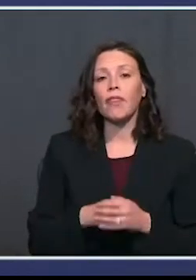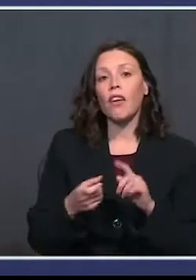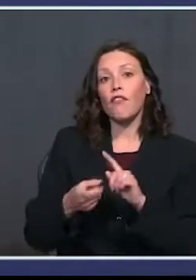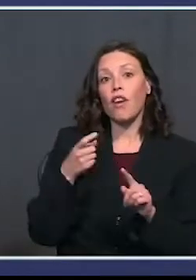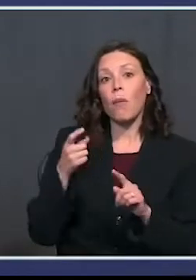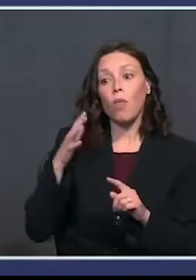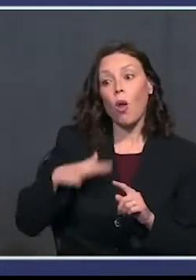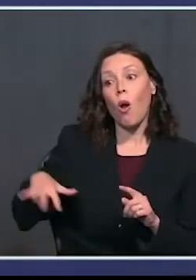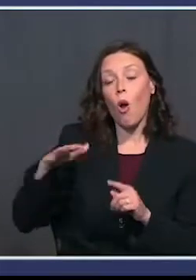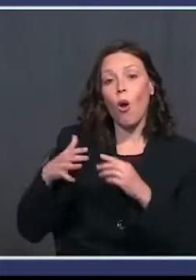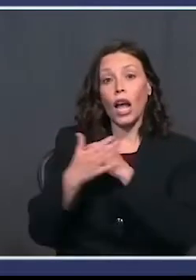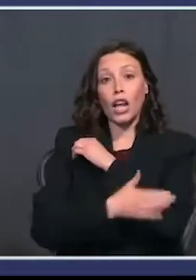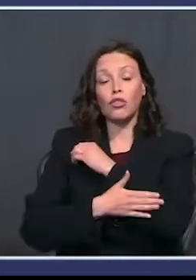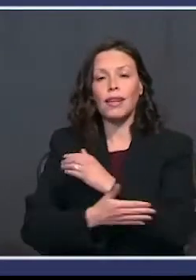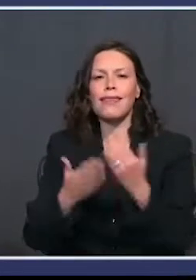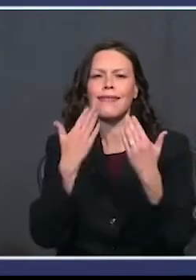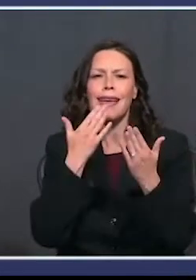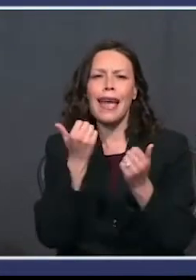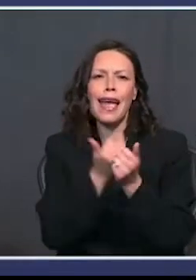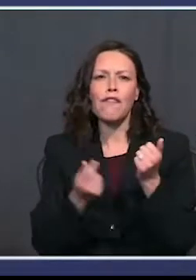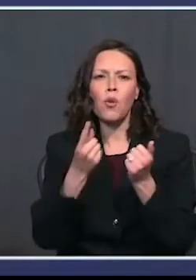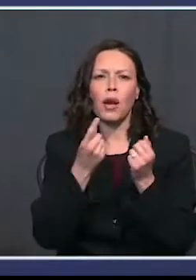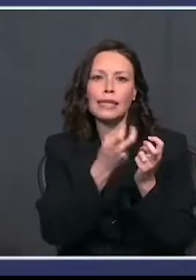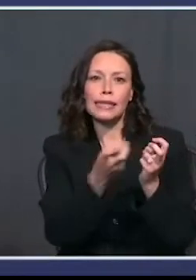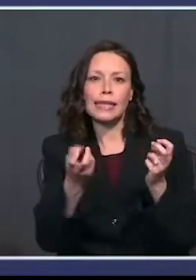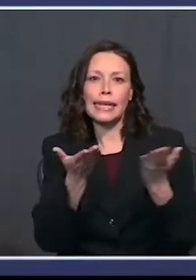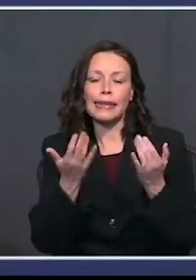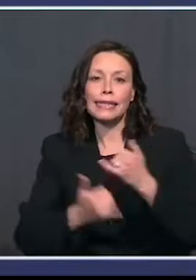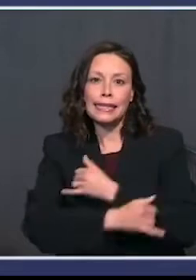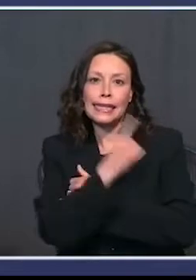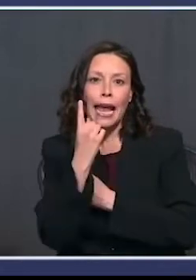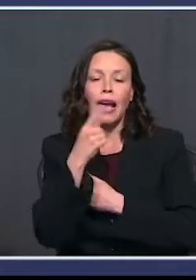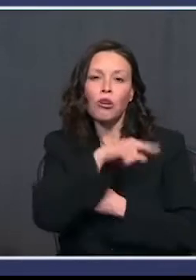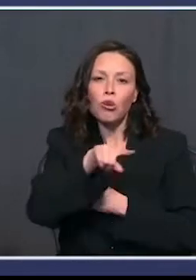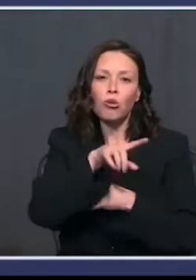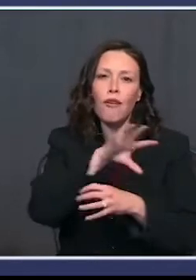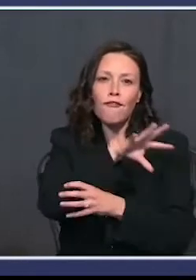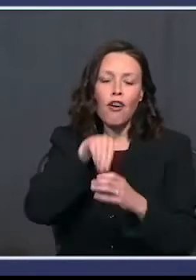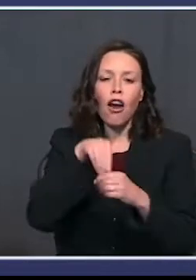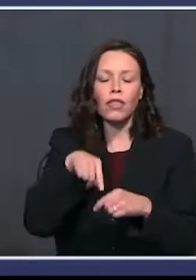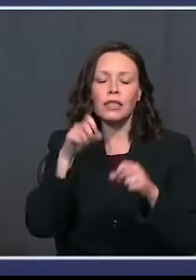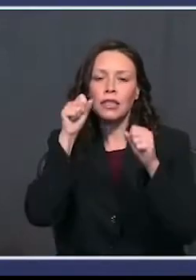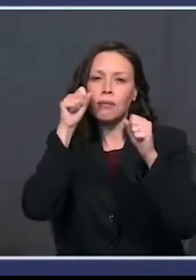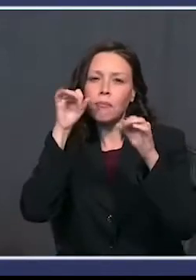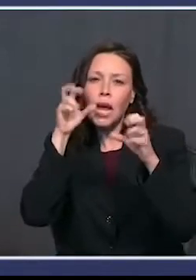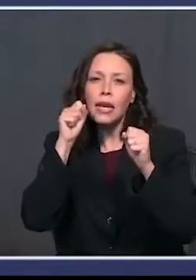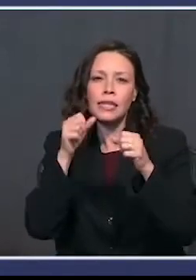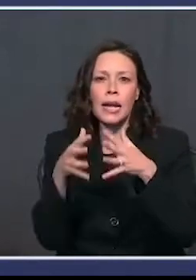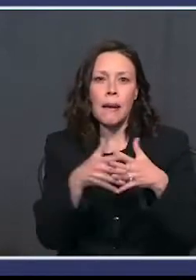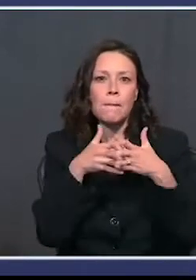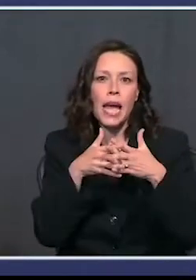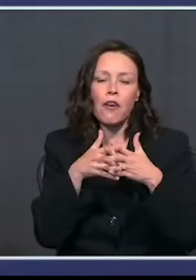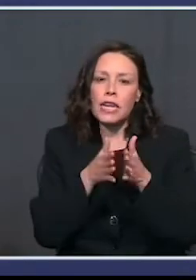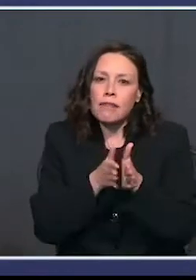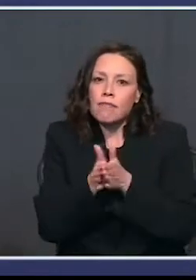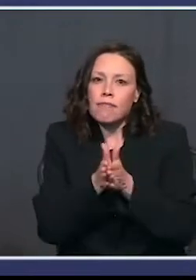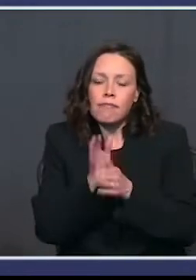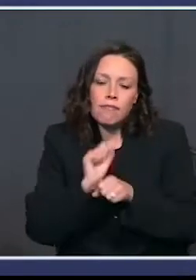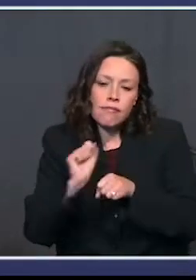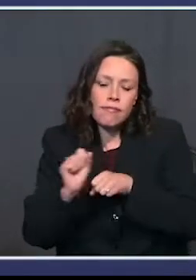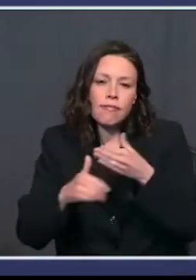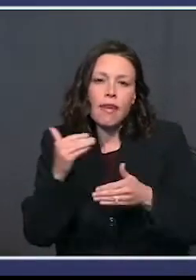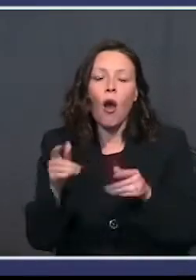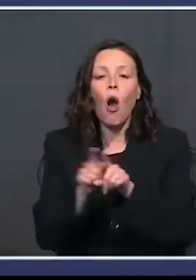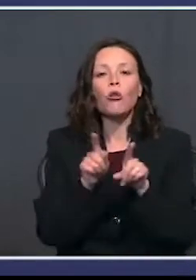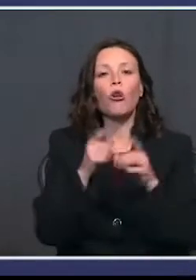of the entire nation, I want to thank everyone here today who has been involved in this extraordinary American initiative. I also want to